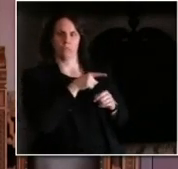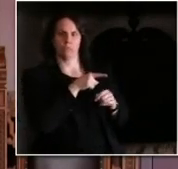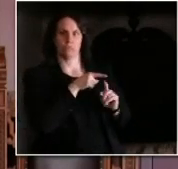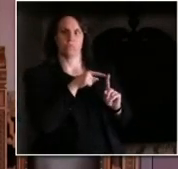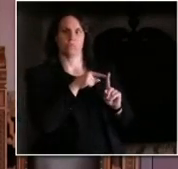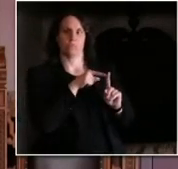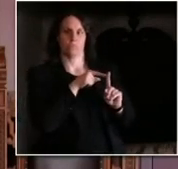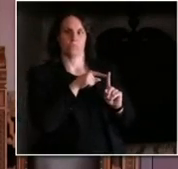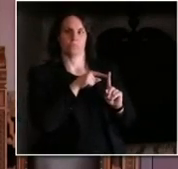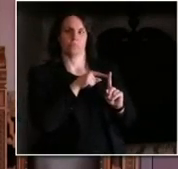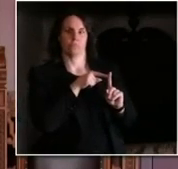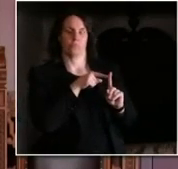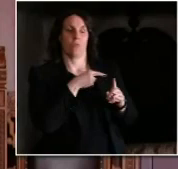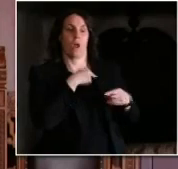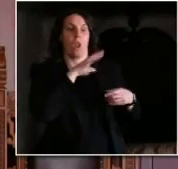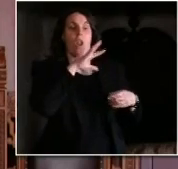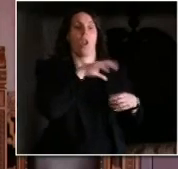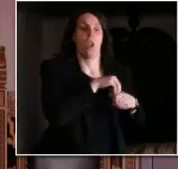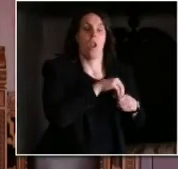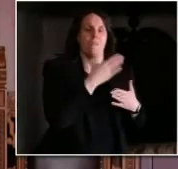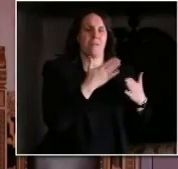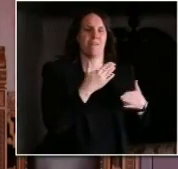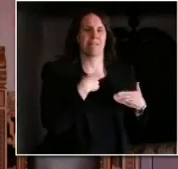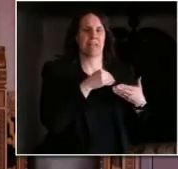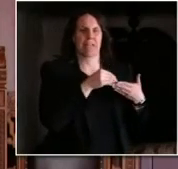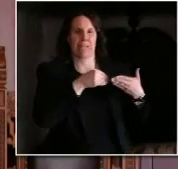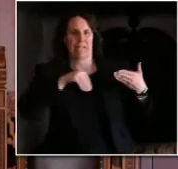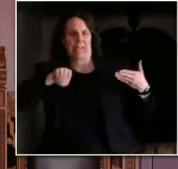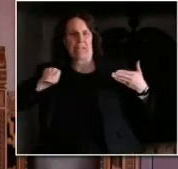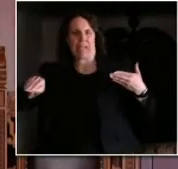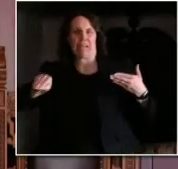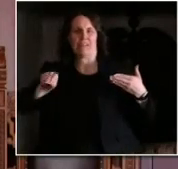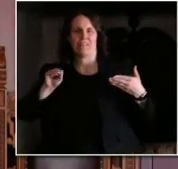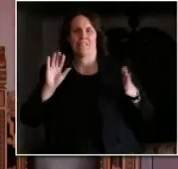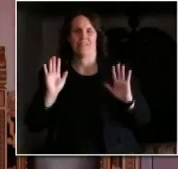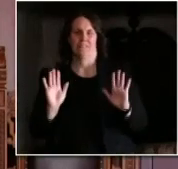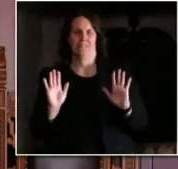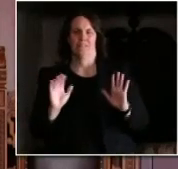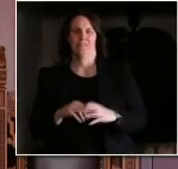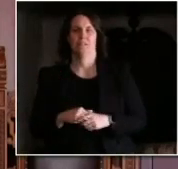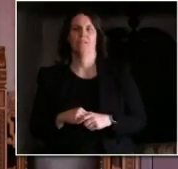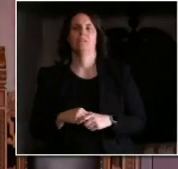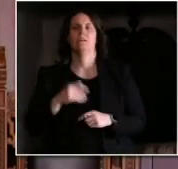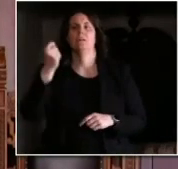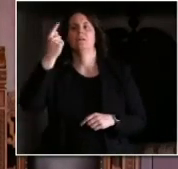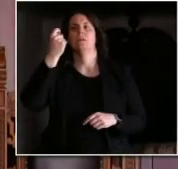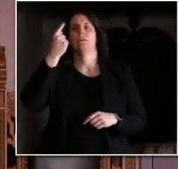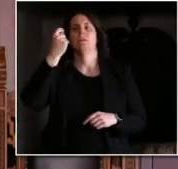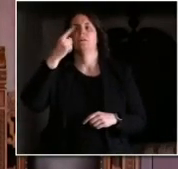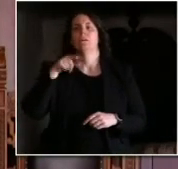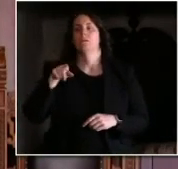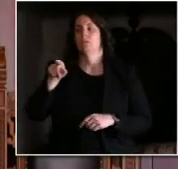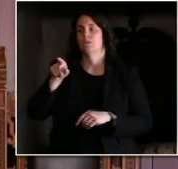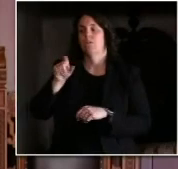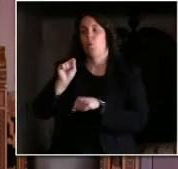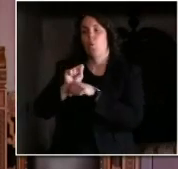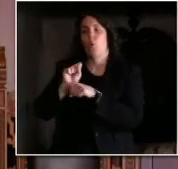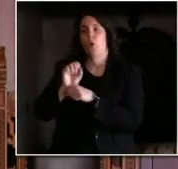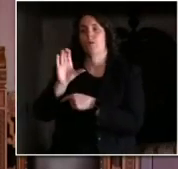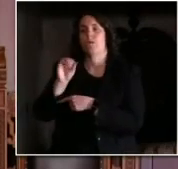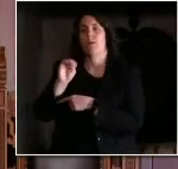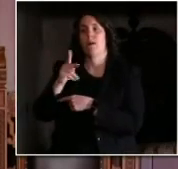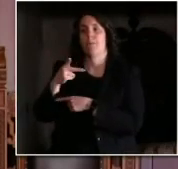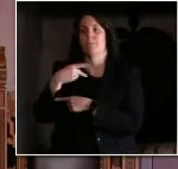We will do whatever we can to make it fair that workers' compensation is provided to those